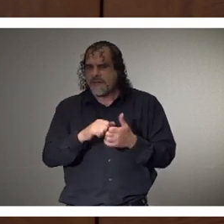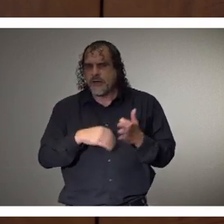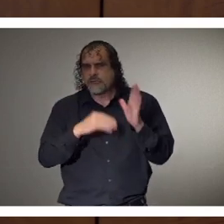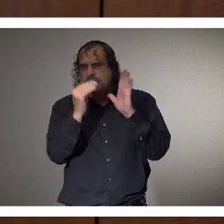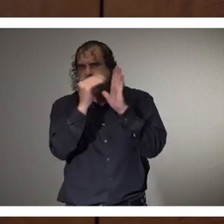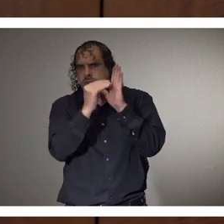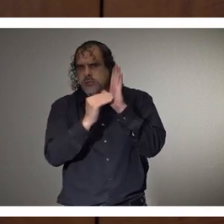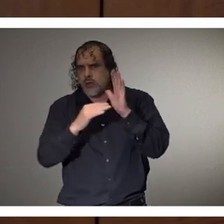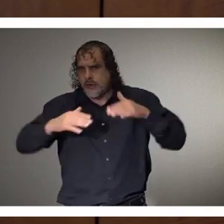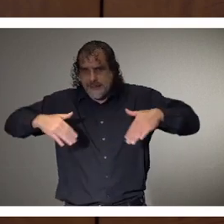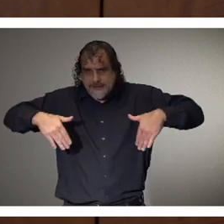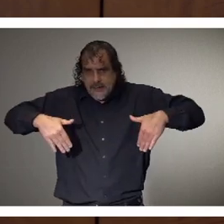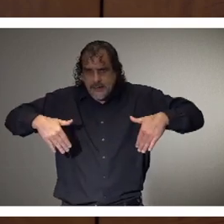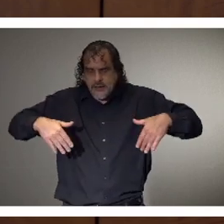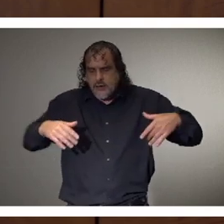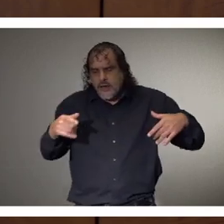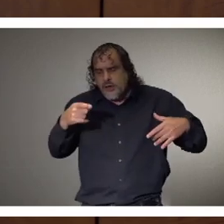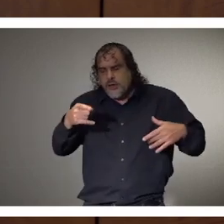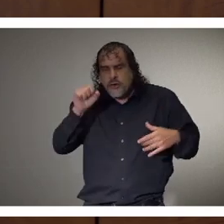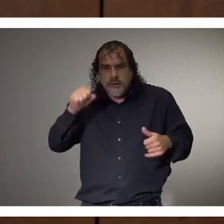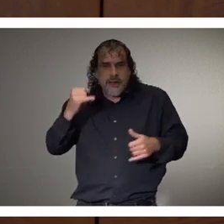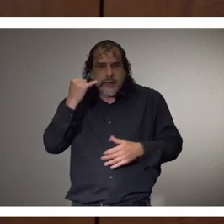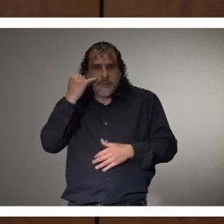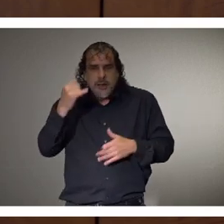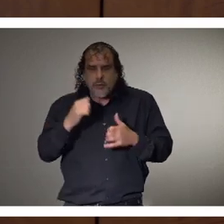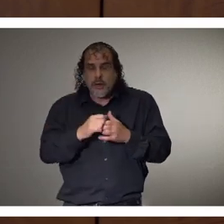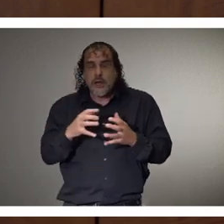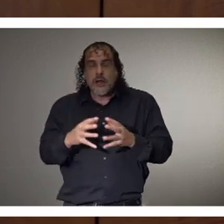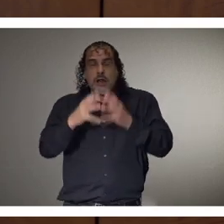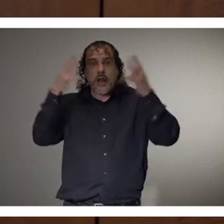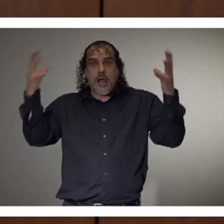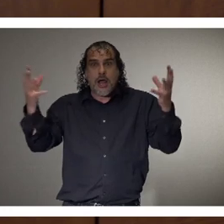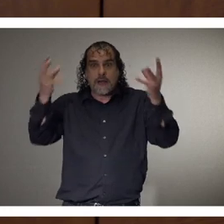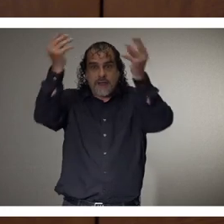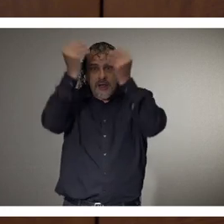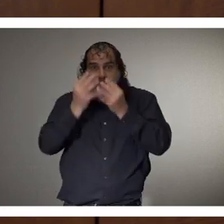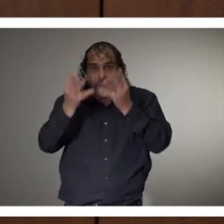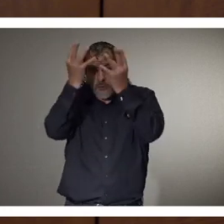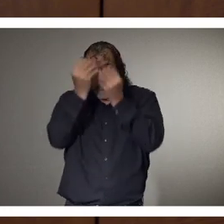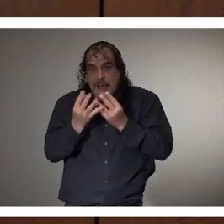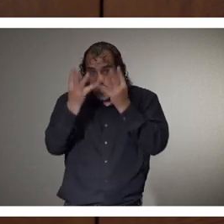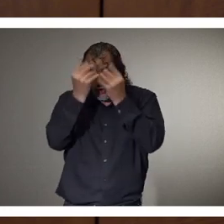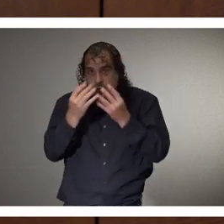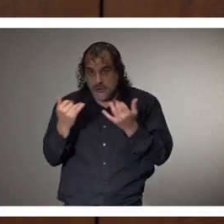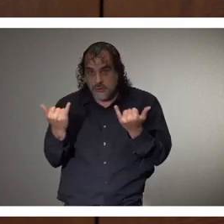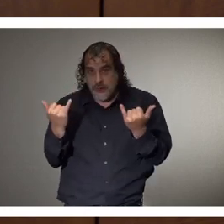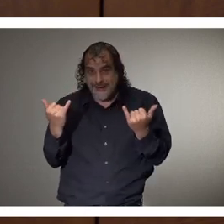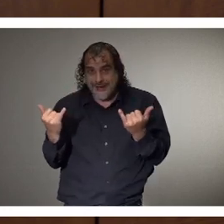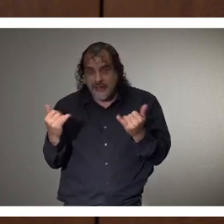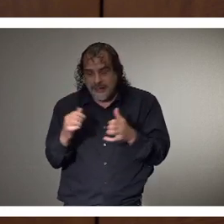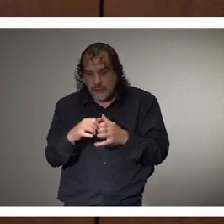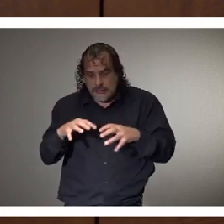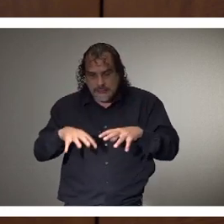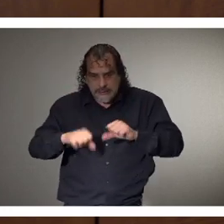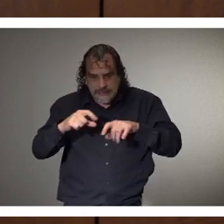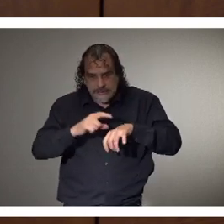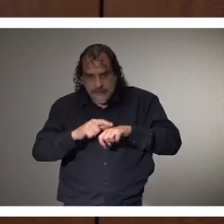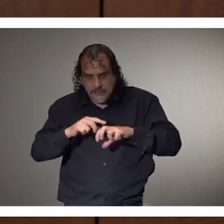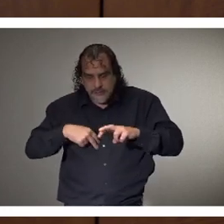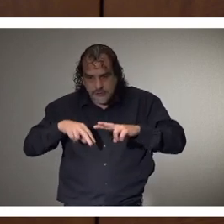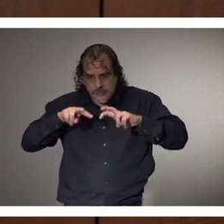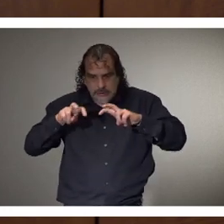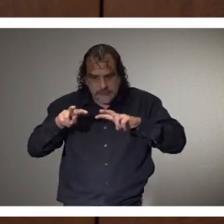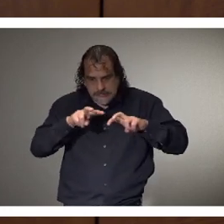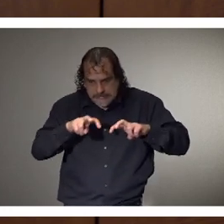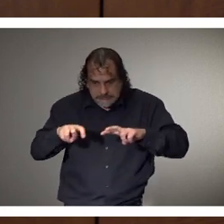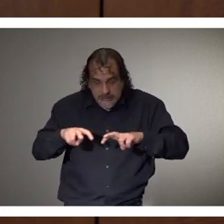looking at. I mean, as you can imagine, we're getting a whole lot of data collected right now. And it's going to take some time to look through that data.